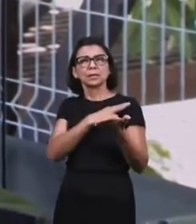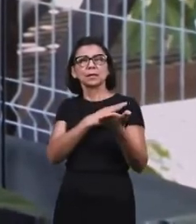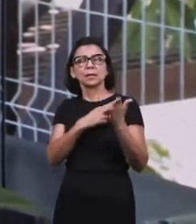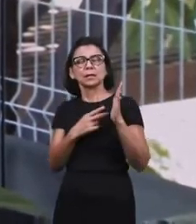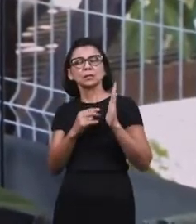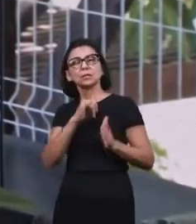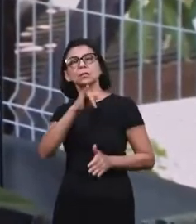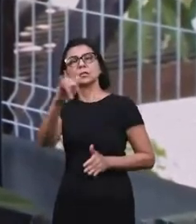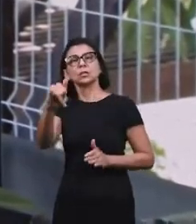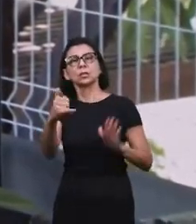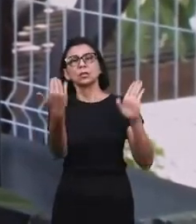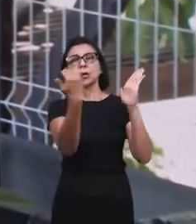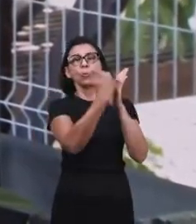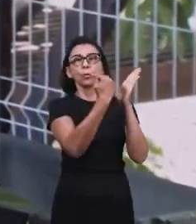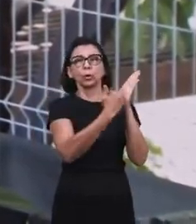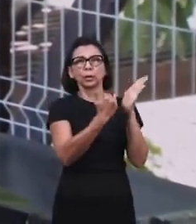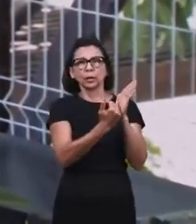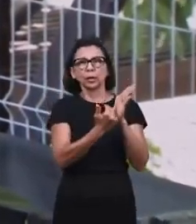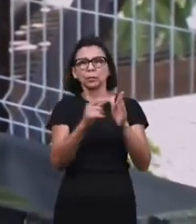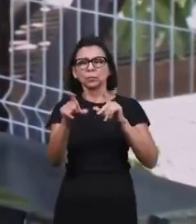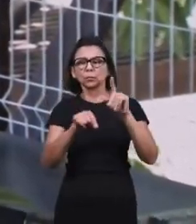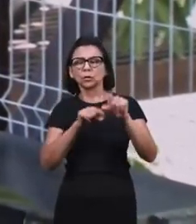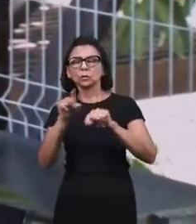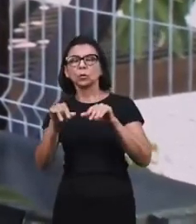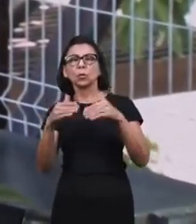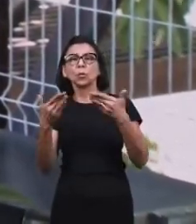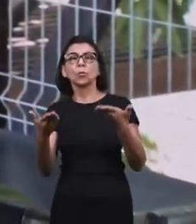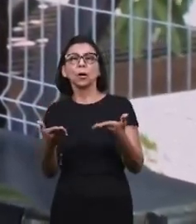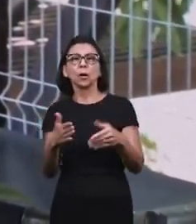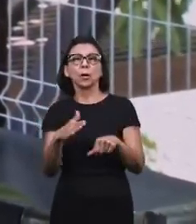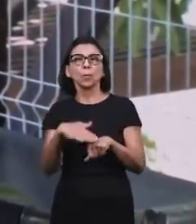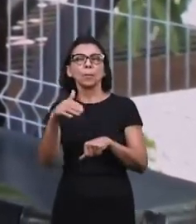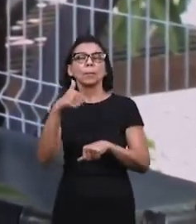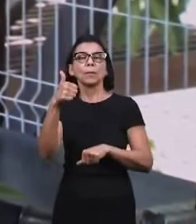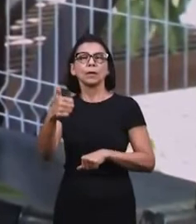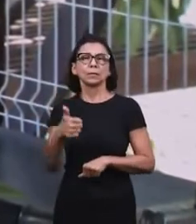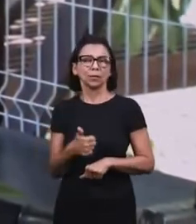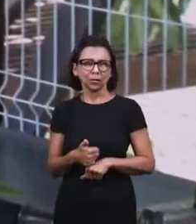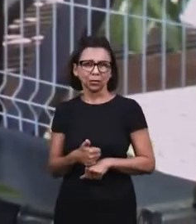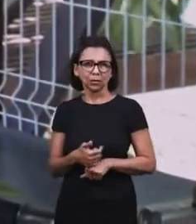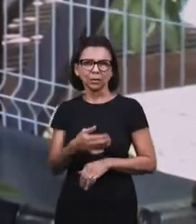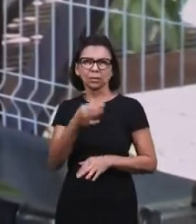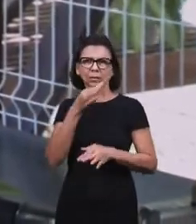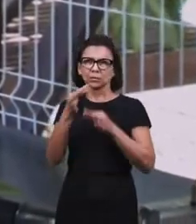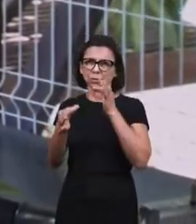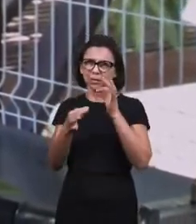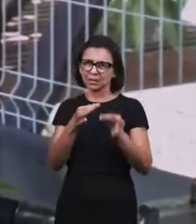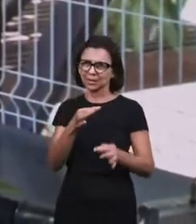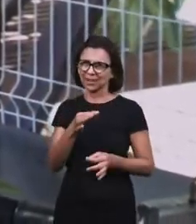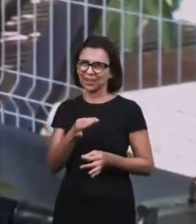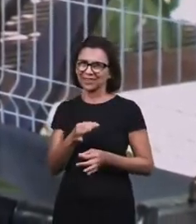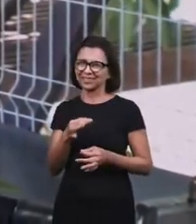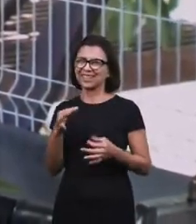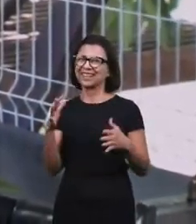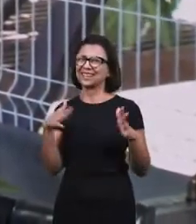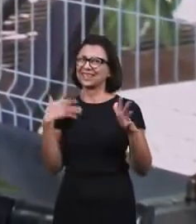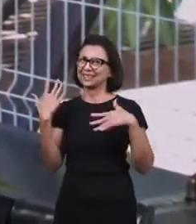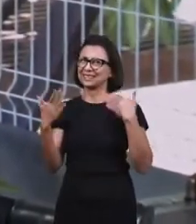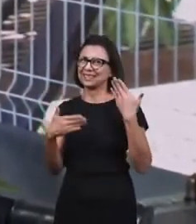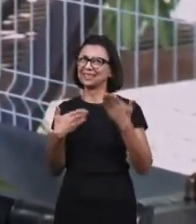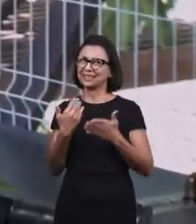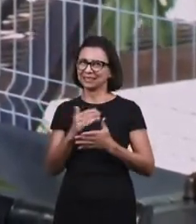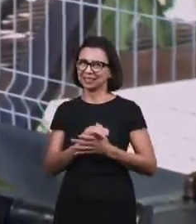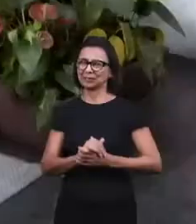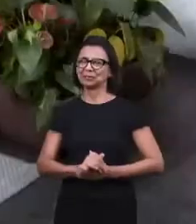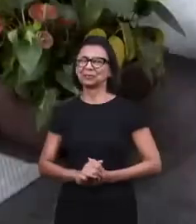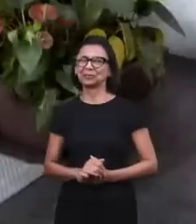this program and what experiences you have had with this program and also your suggestions it'll be a great joy to hear